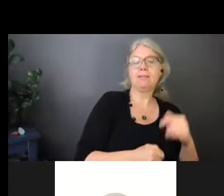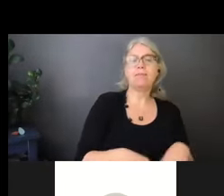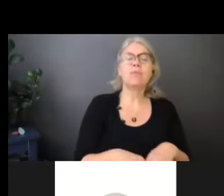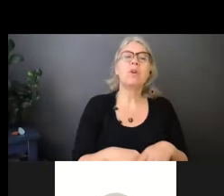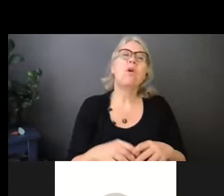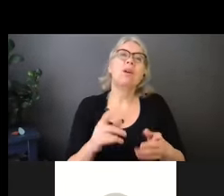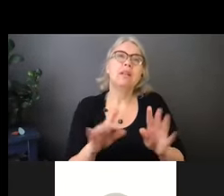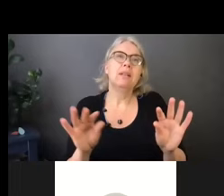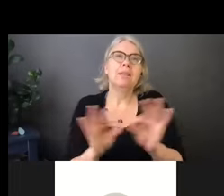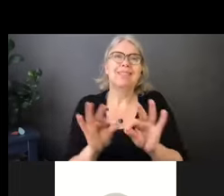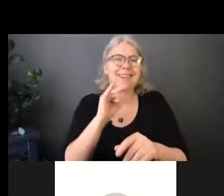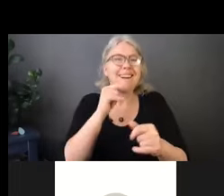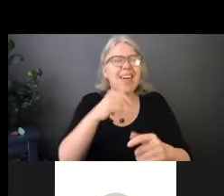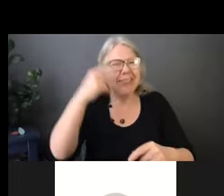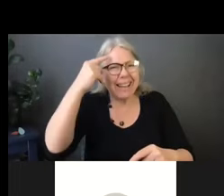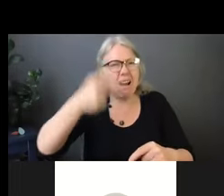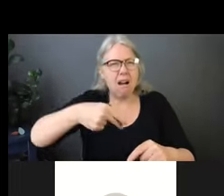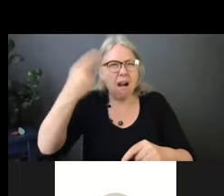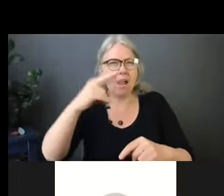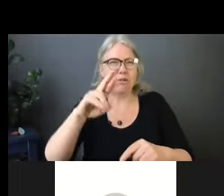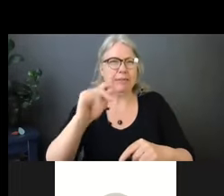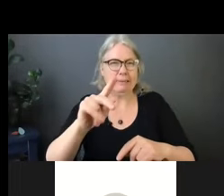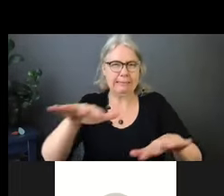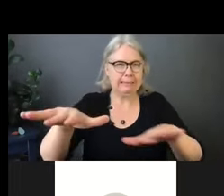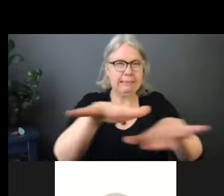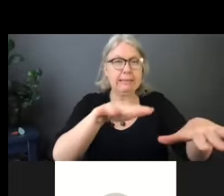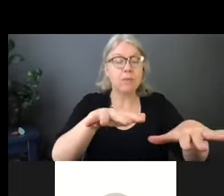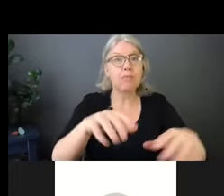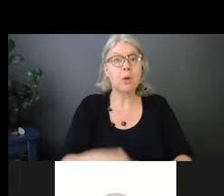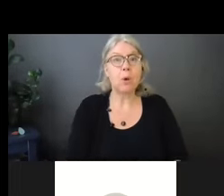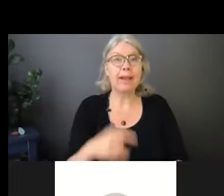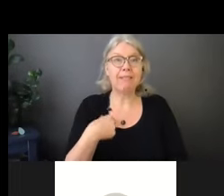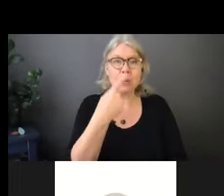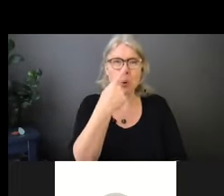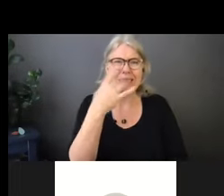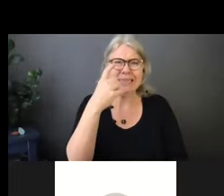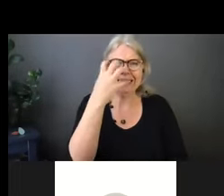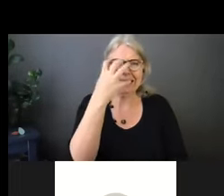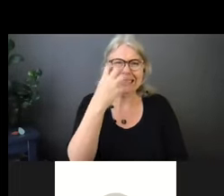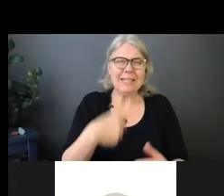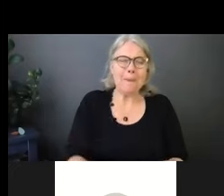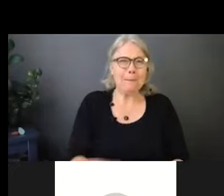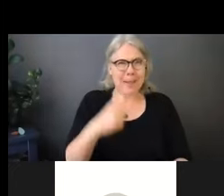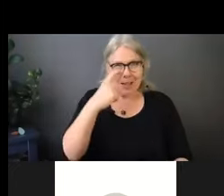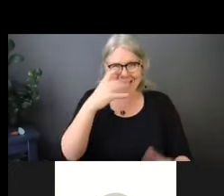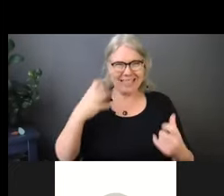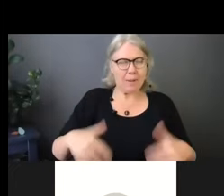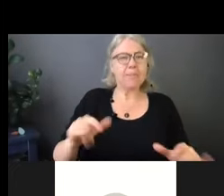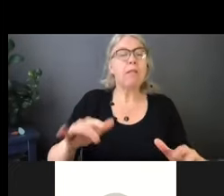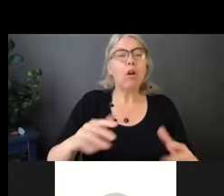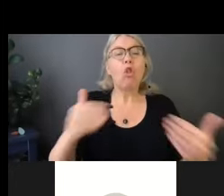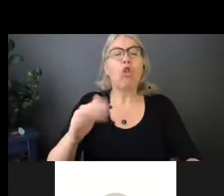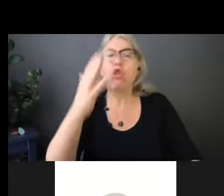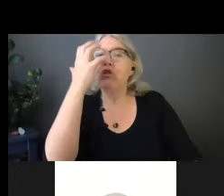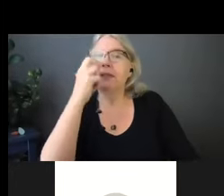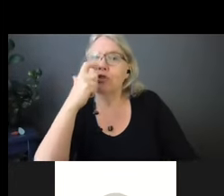gloves on. If you just absolutely have to scratch your nose, then you're going to have to take everything off, wash your hands, do it properly, and